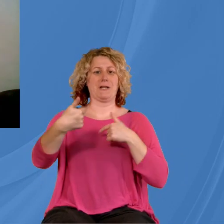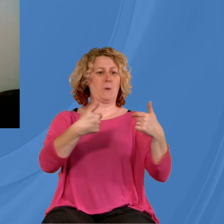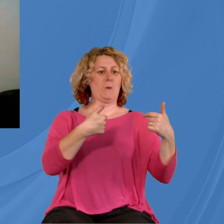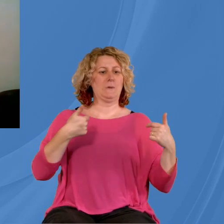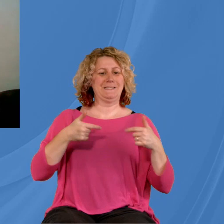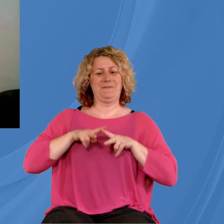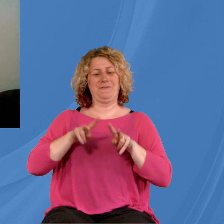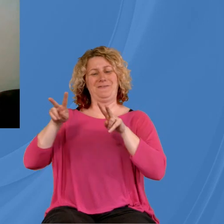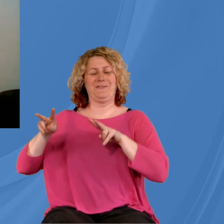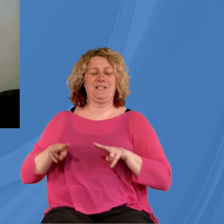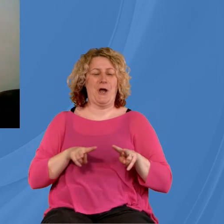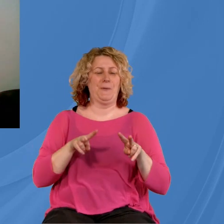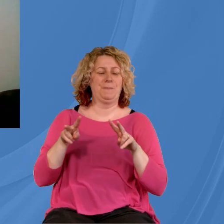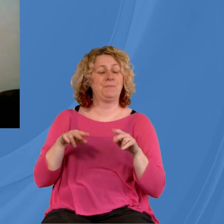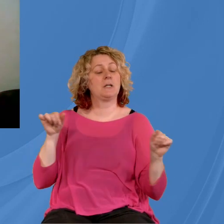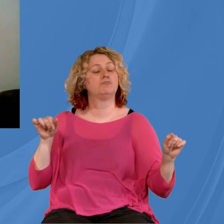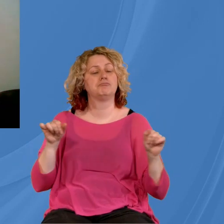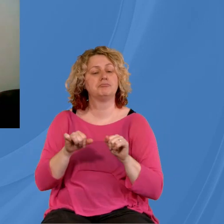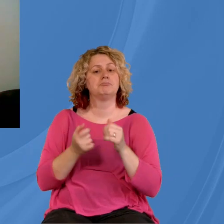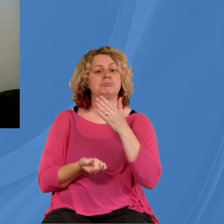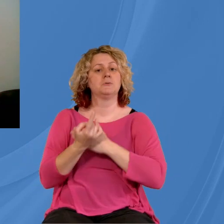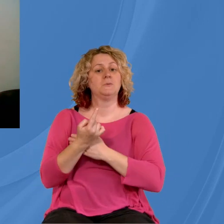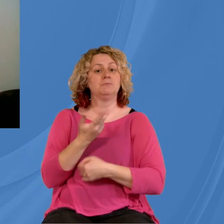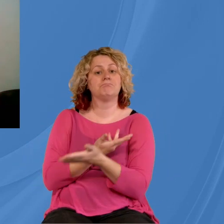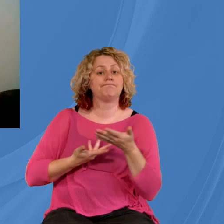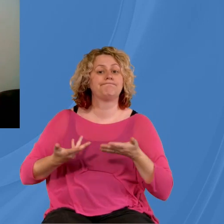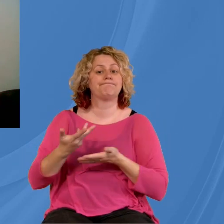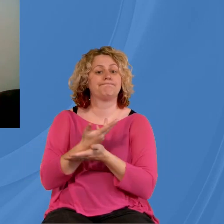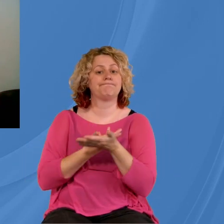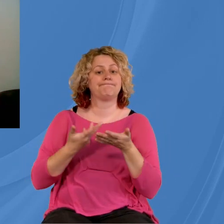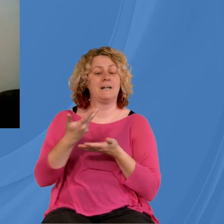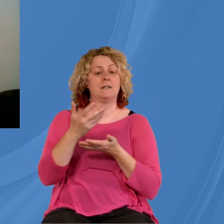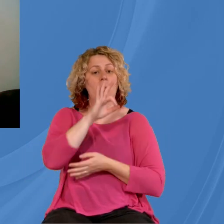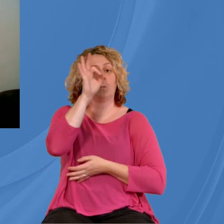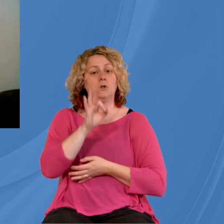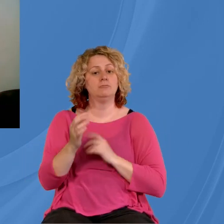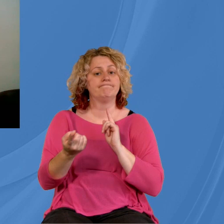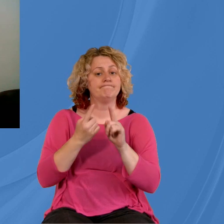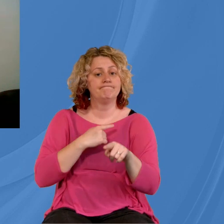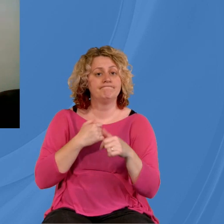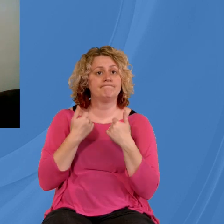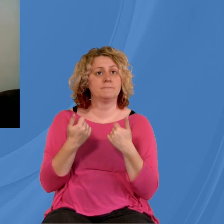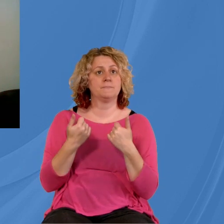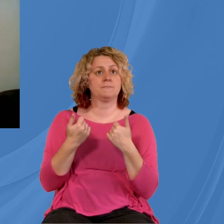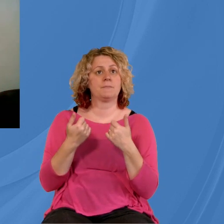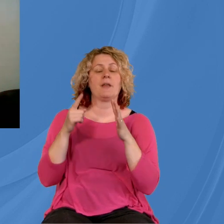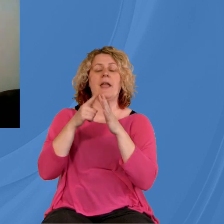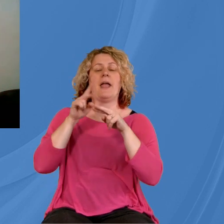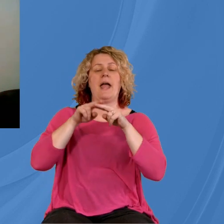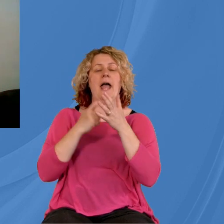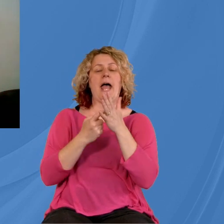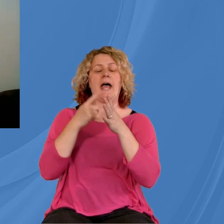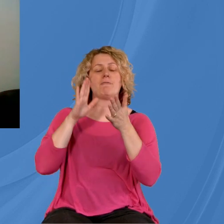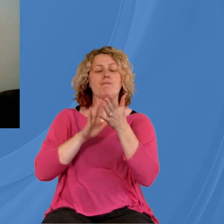And this is just a short opportunity just to catch up and follow on with some deeper questions. Ephraim, I want to start with you.